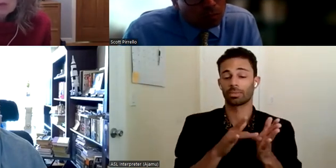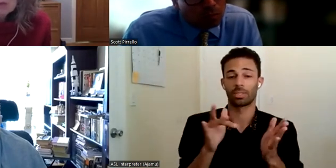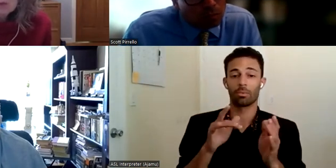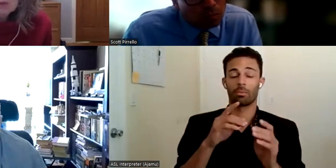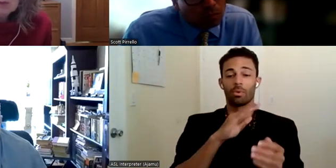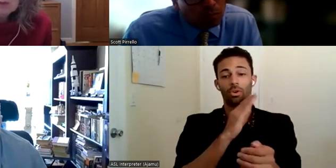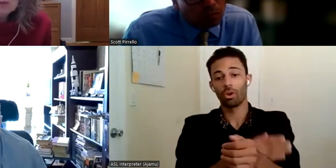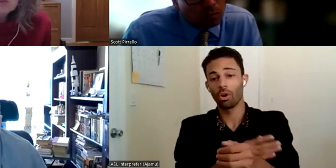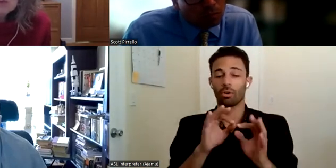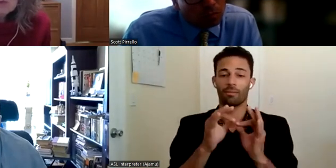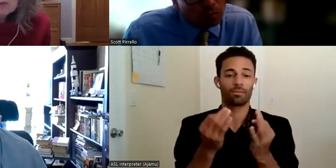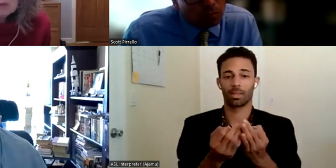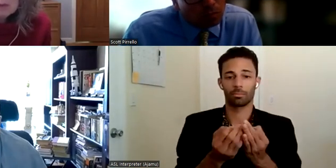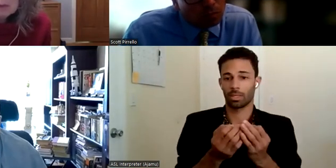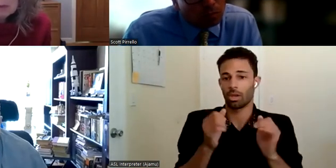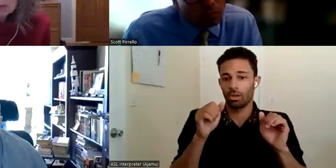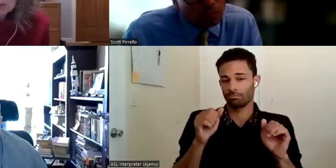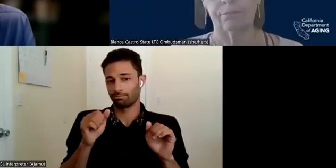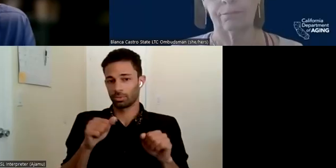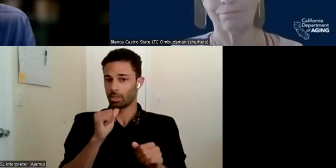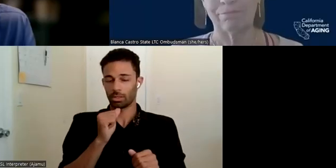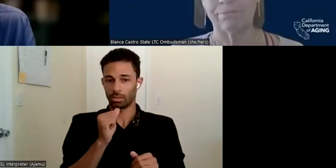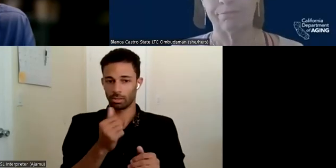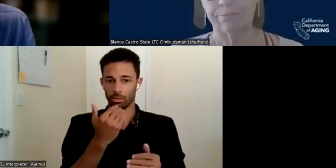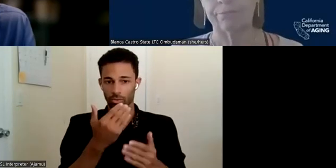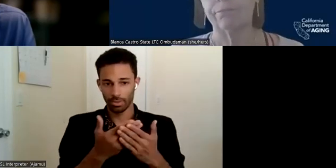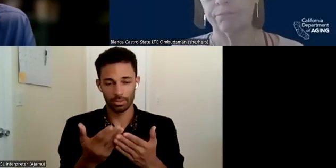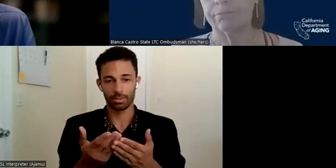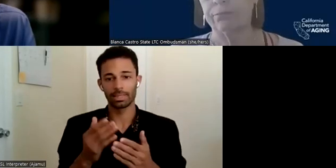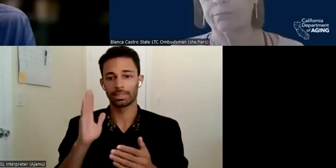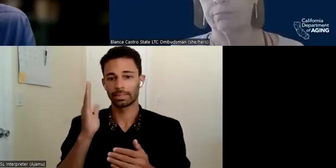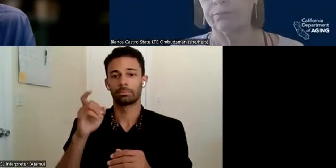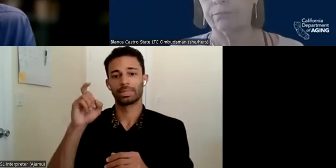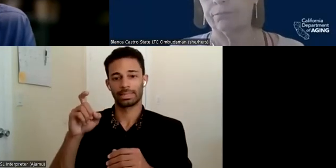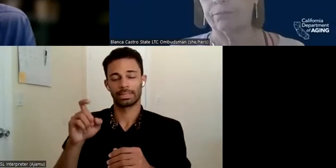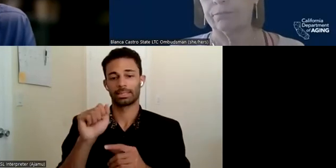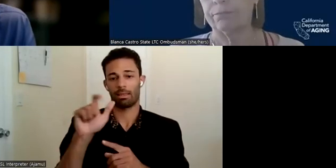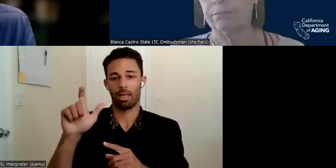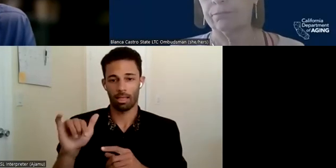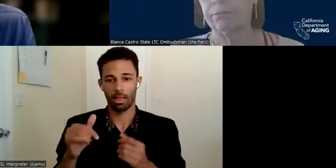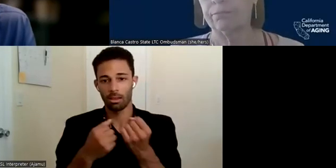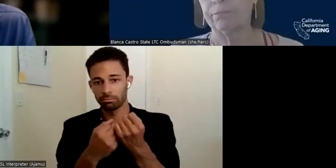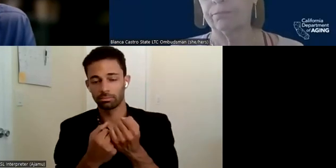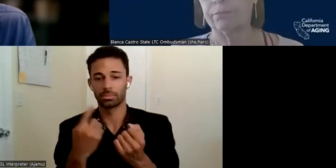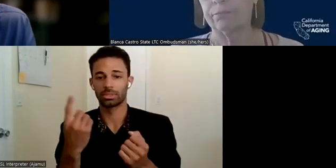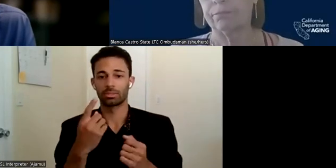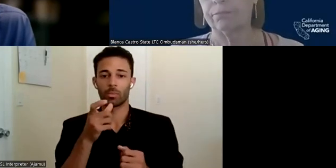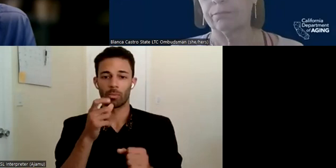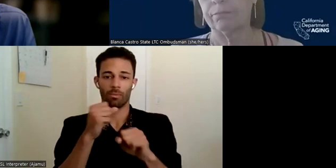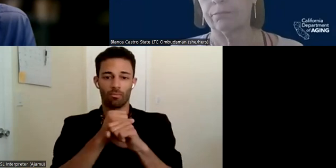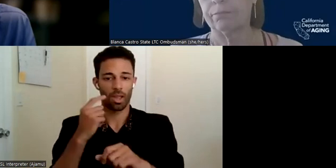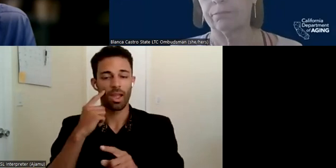thing. So it sounds like this guy really needs an ally. He really needs somebody to go to bath with him. And